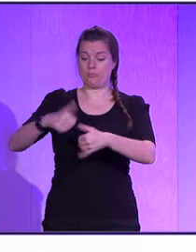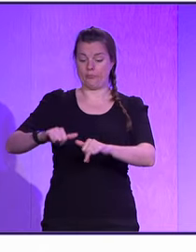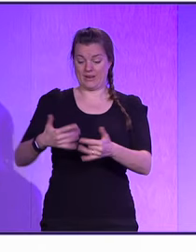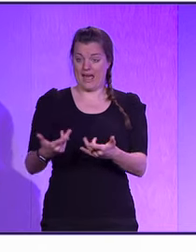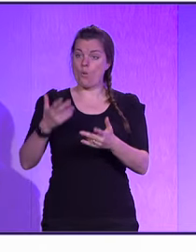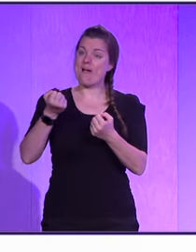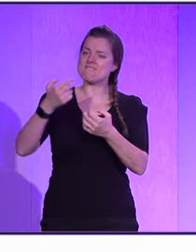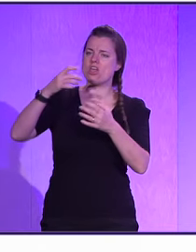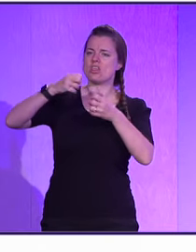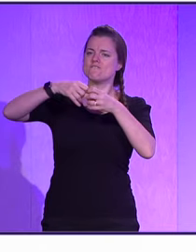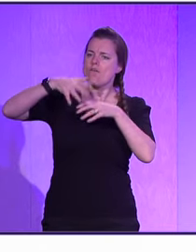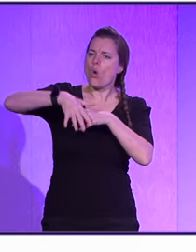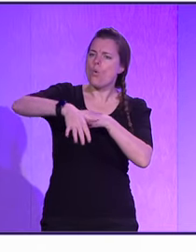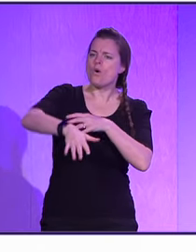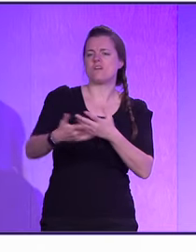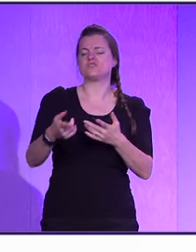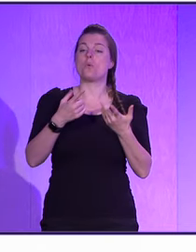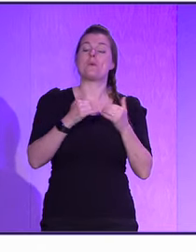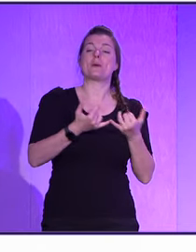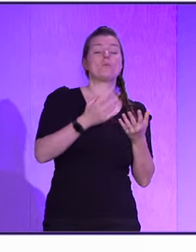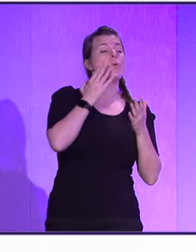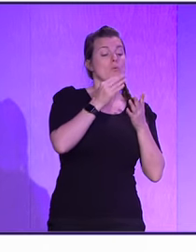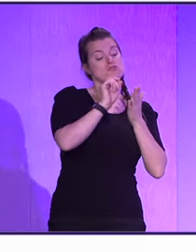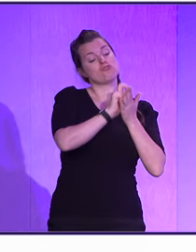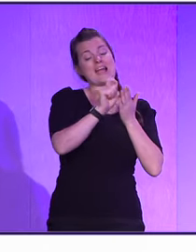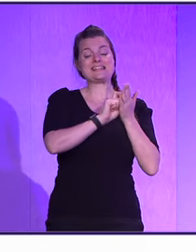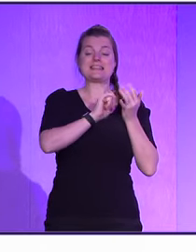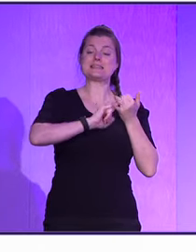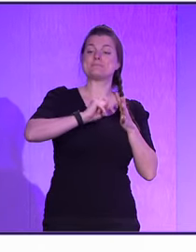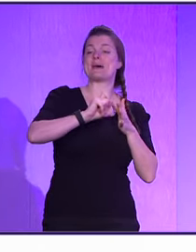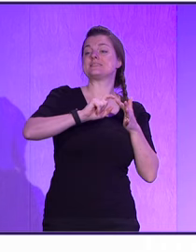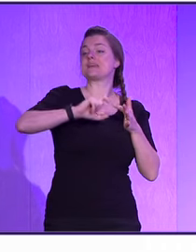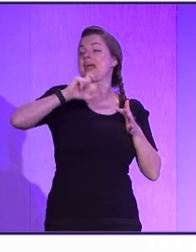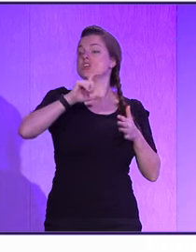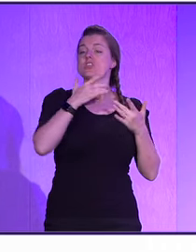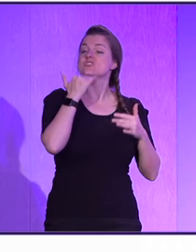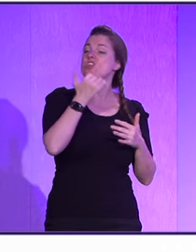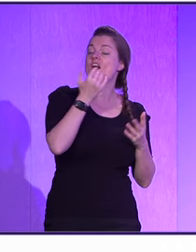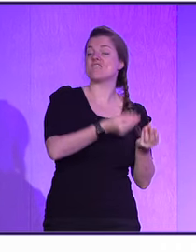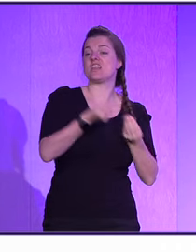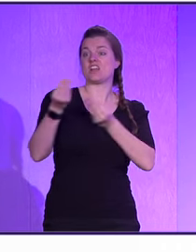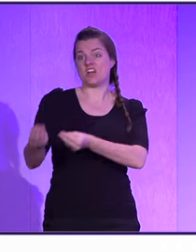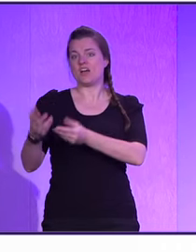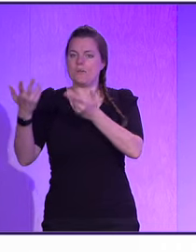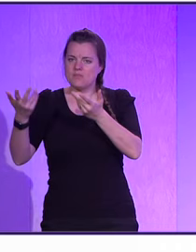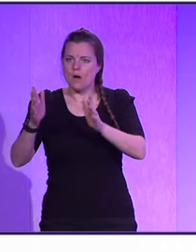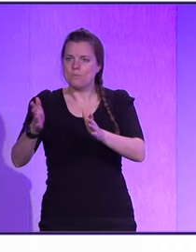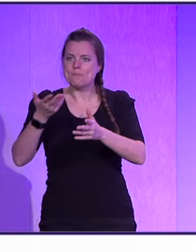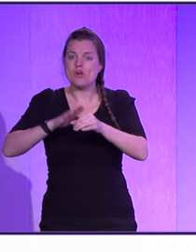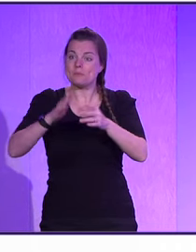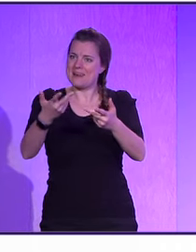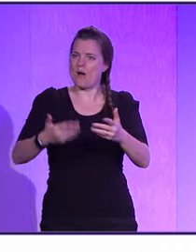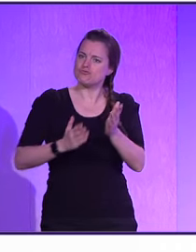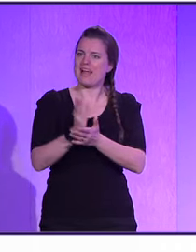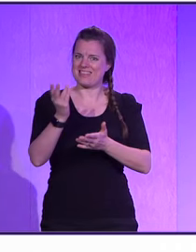matters. Just do the specifications. By the way, these clouds, there's an experiment with headsets of VR, and they give better milk, but that's the